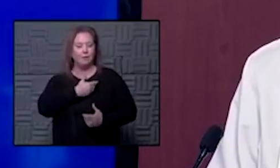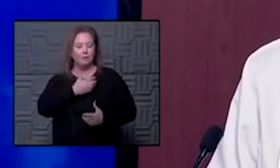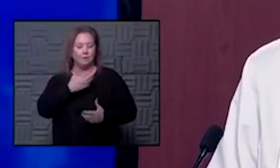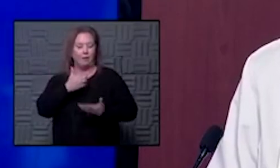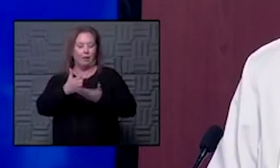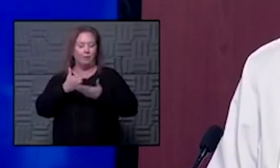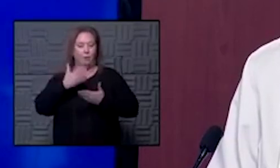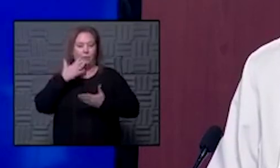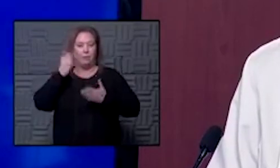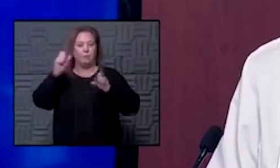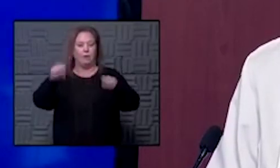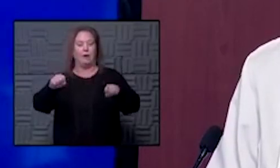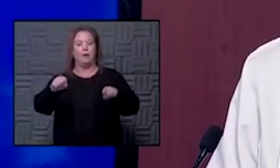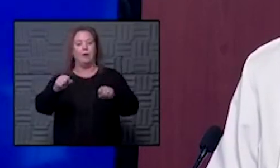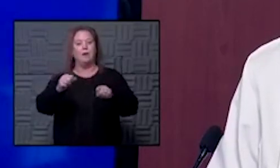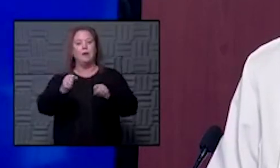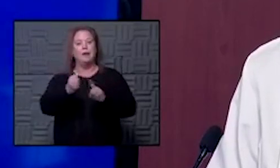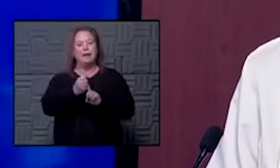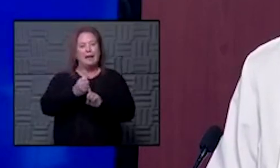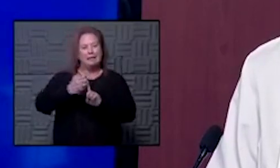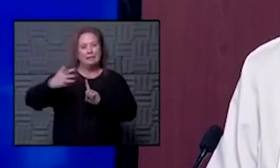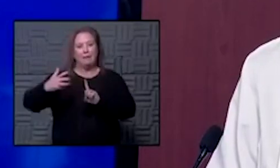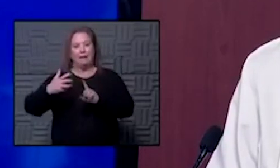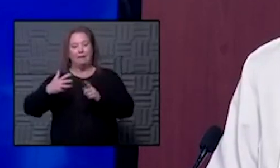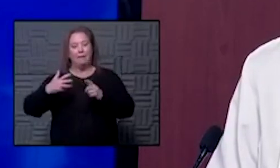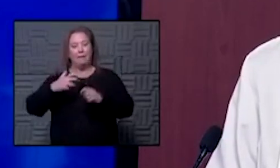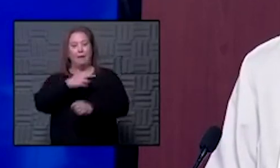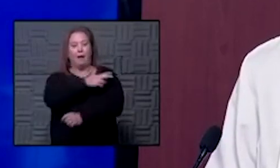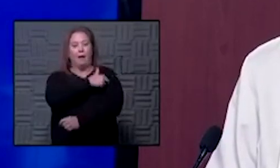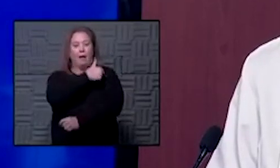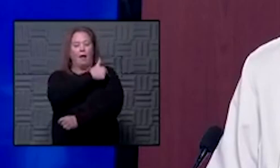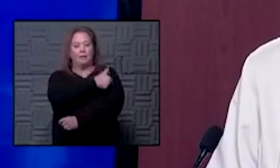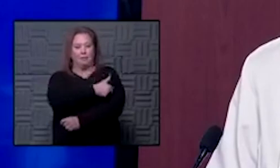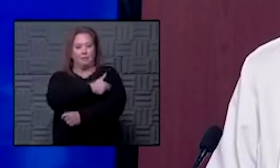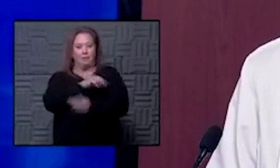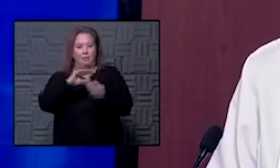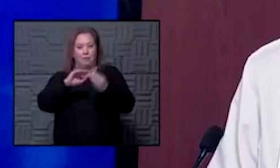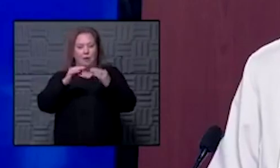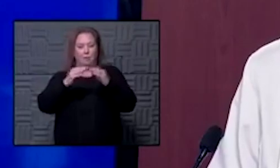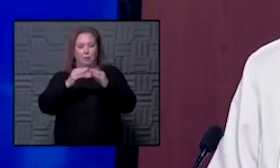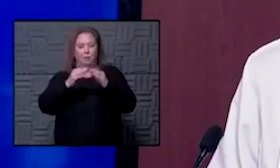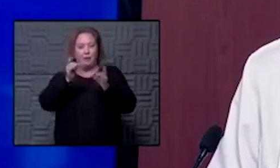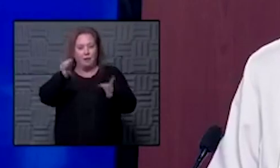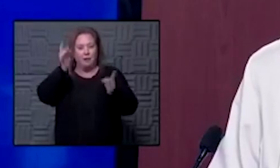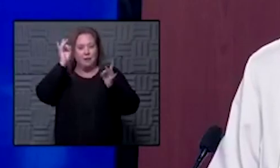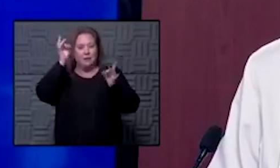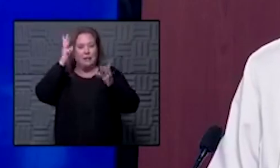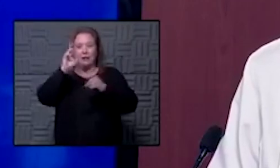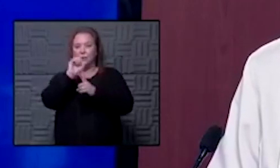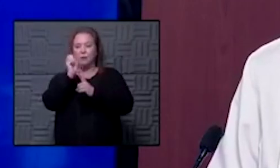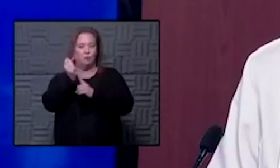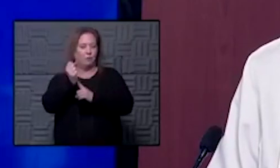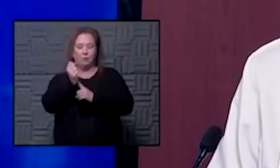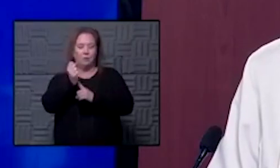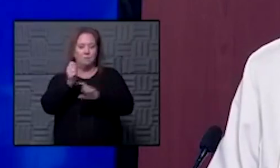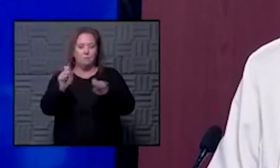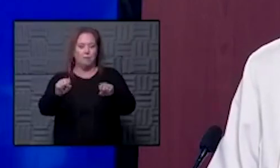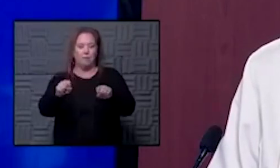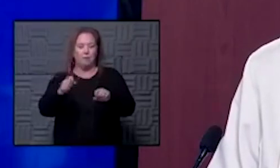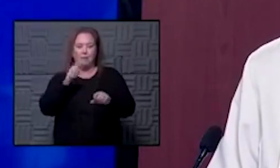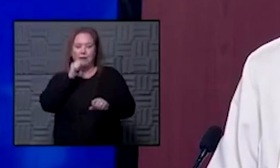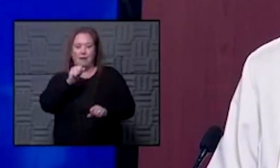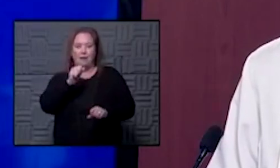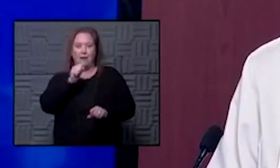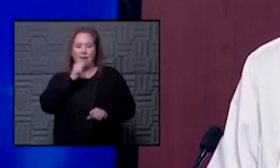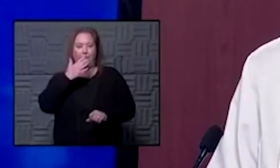but expanding hospital capacity rapidly in a disaster situation is probably never going to be ideal